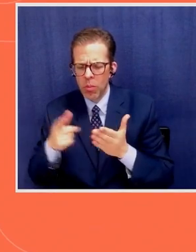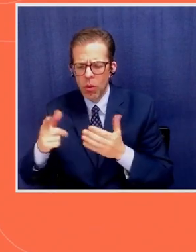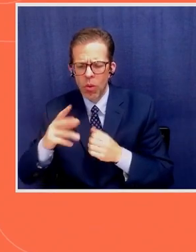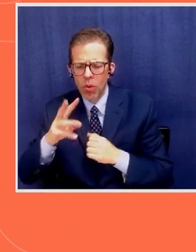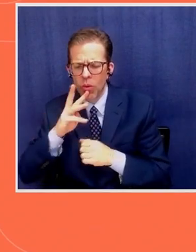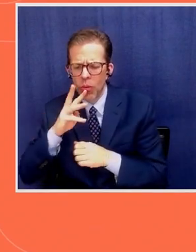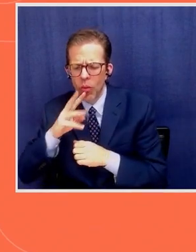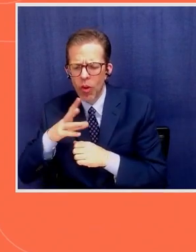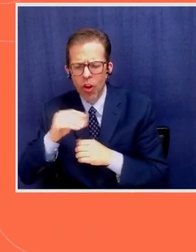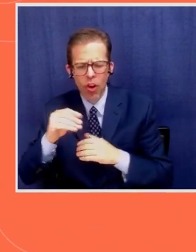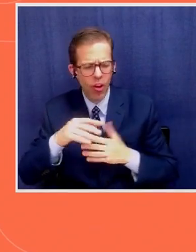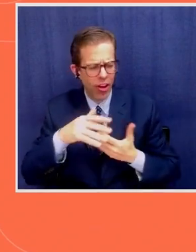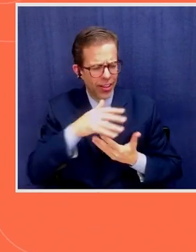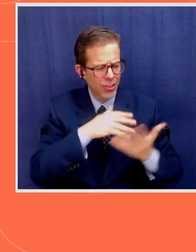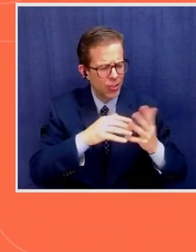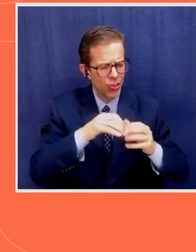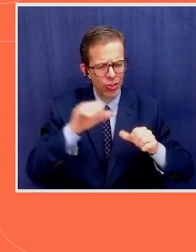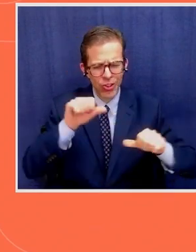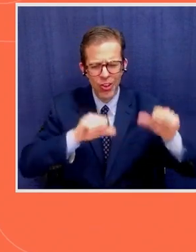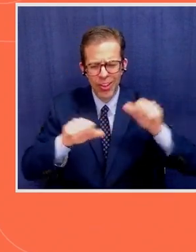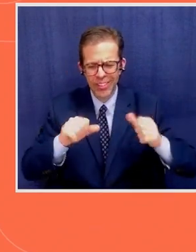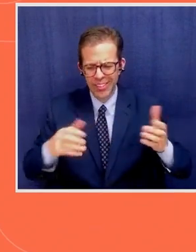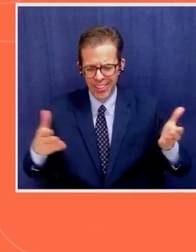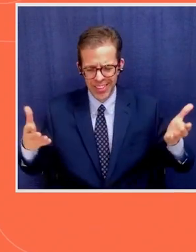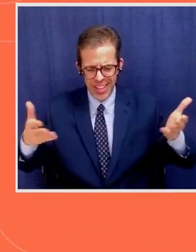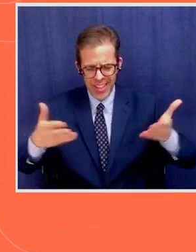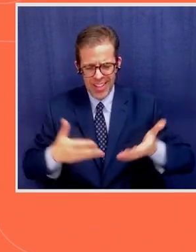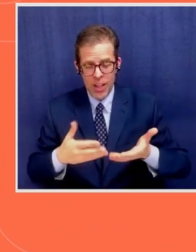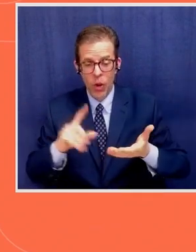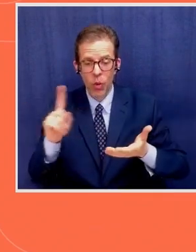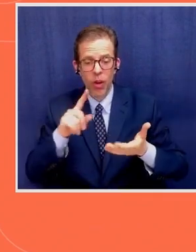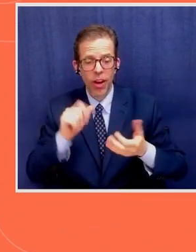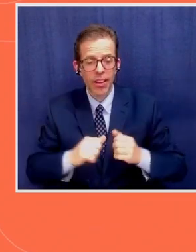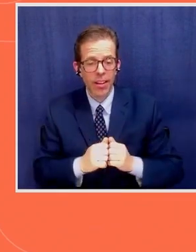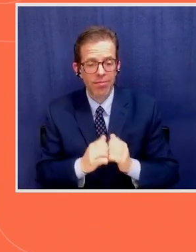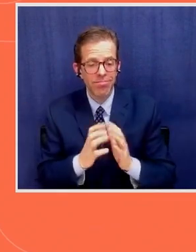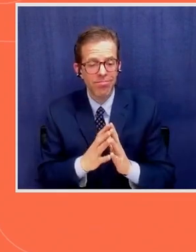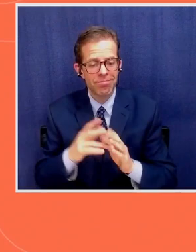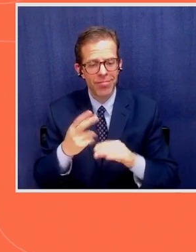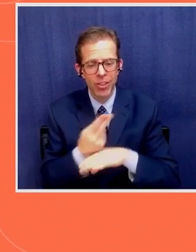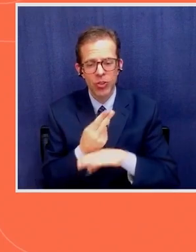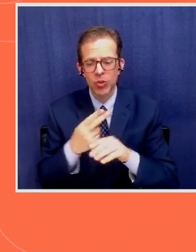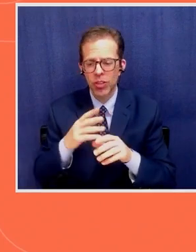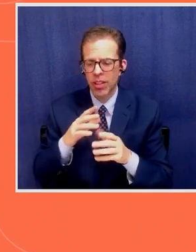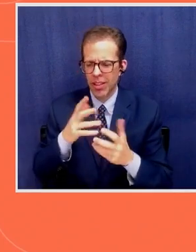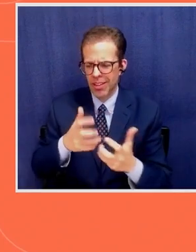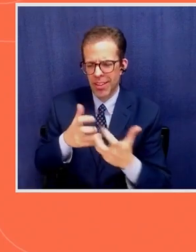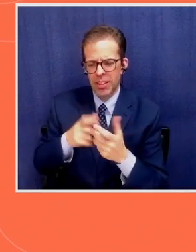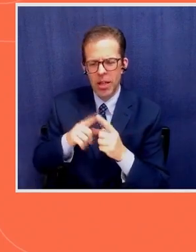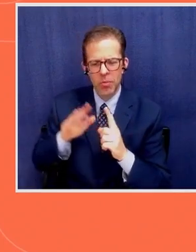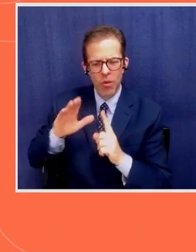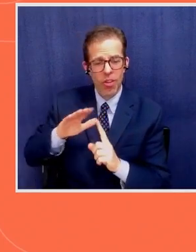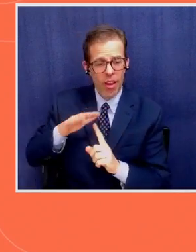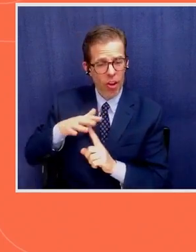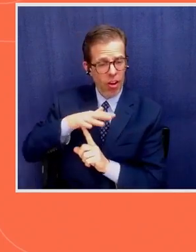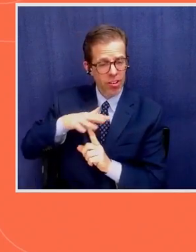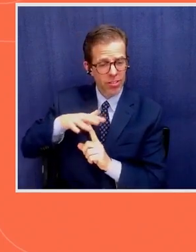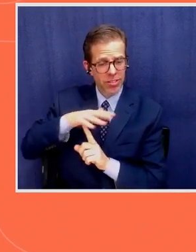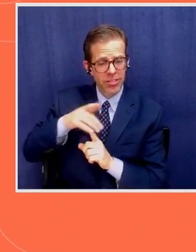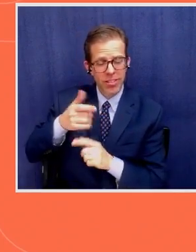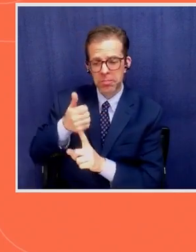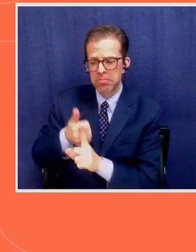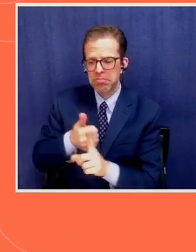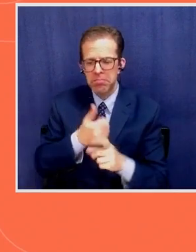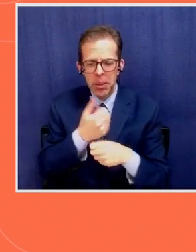science to a place where they can actually use it and adapt it to their own context. And then they make their own decisions and